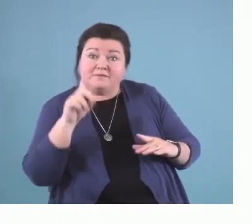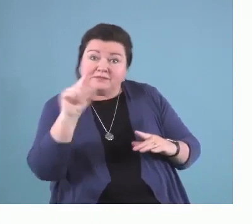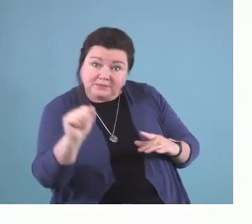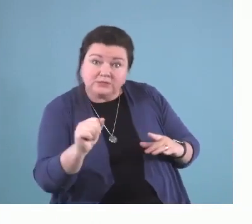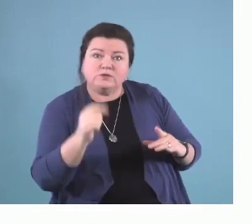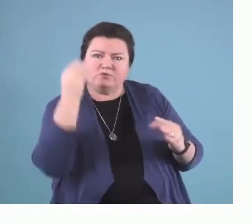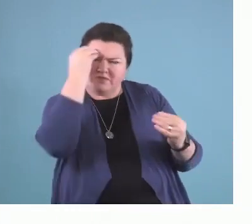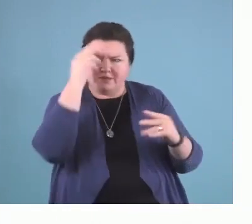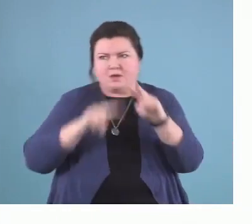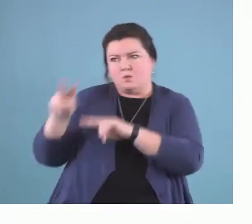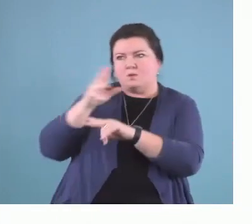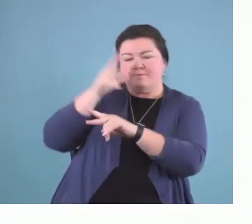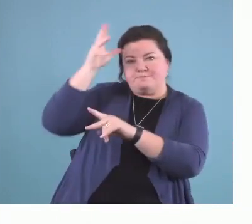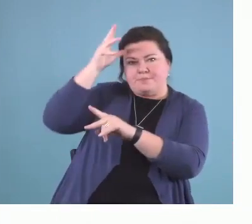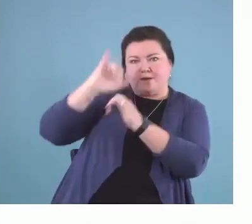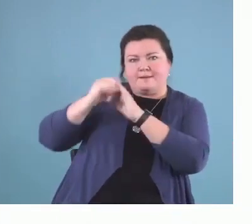in context.